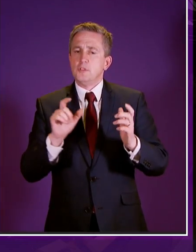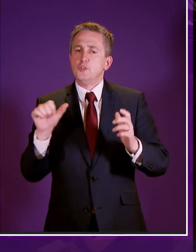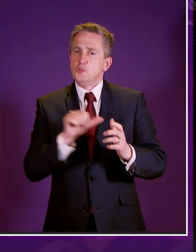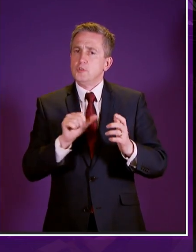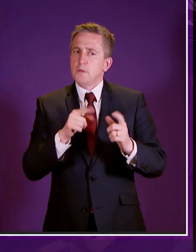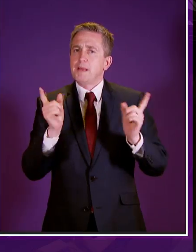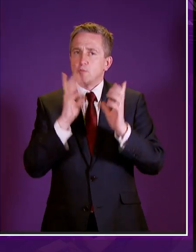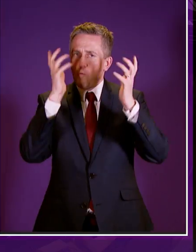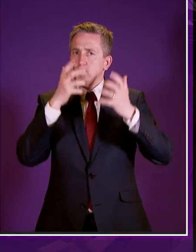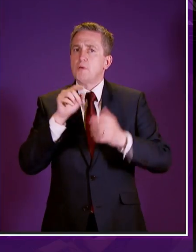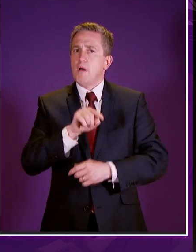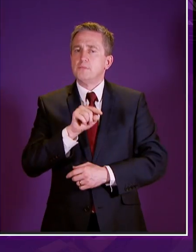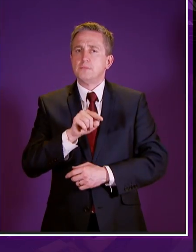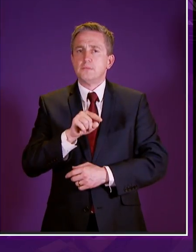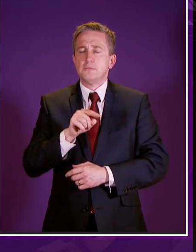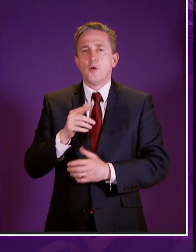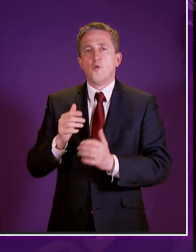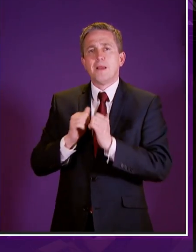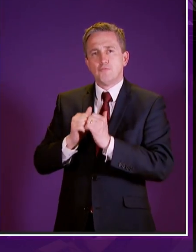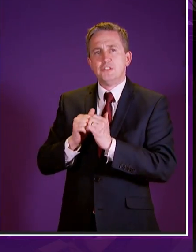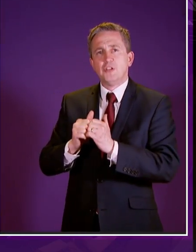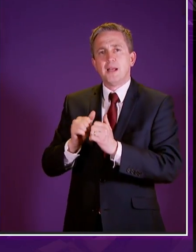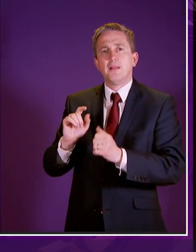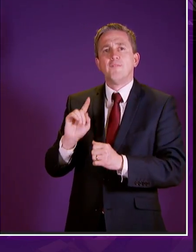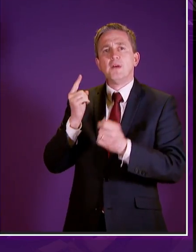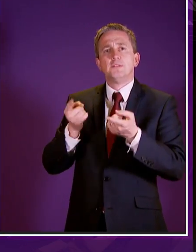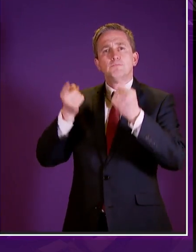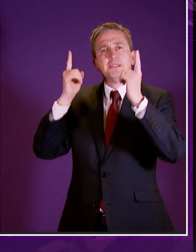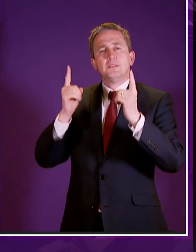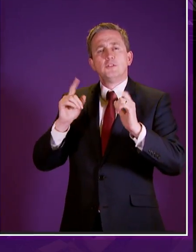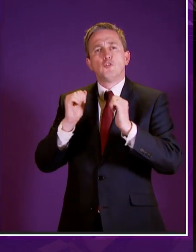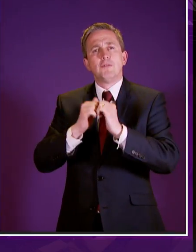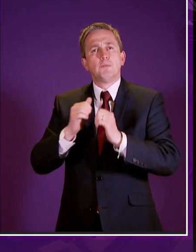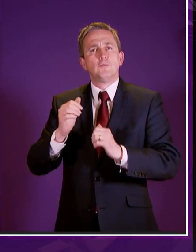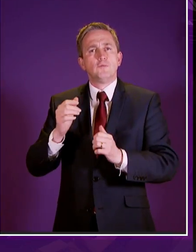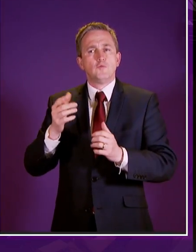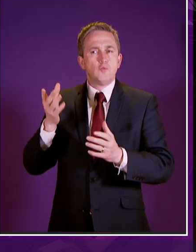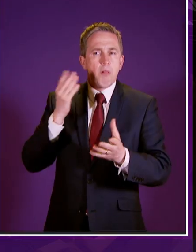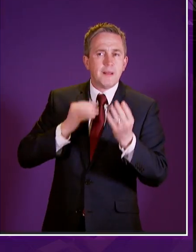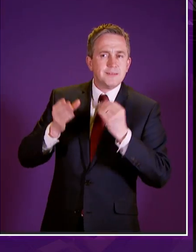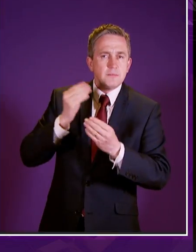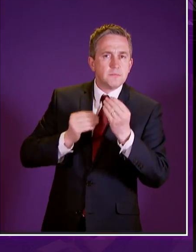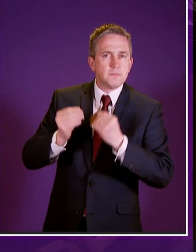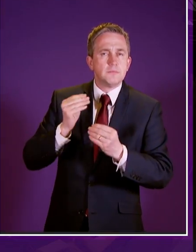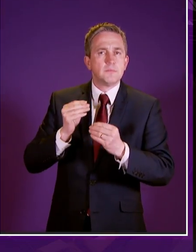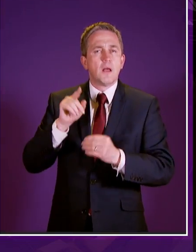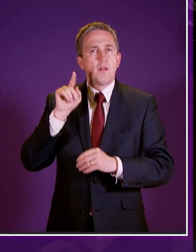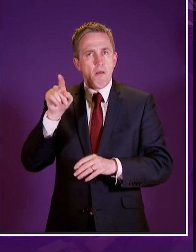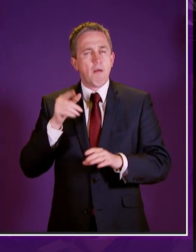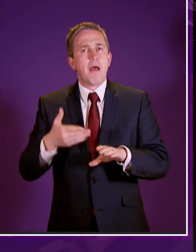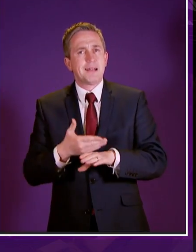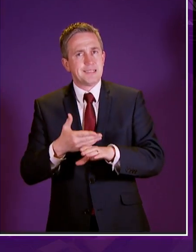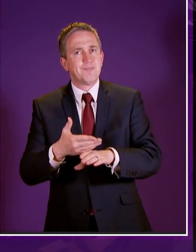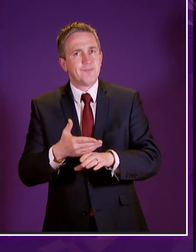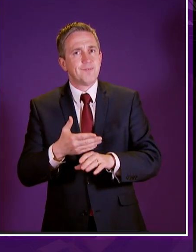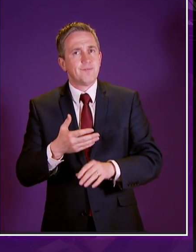we appreciate the first minister's pledge to listen and the the minister's action and that